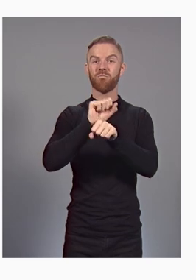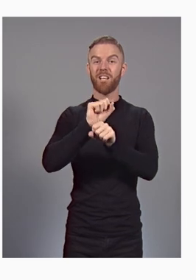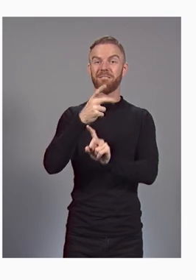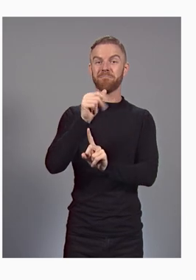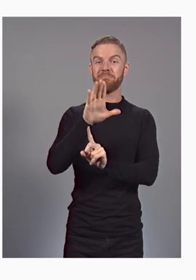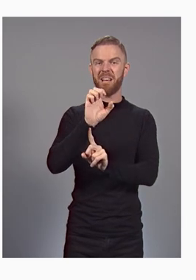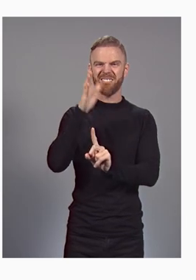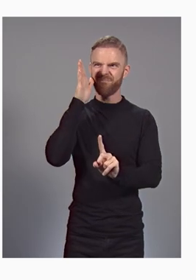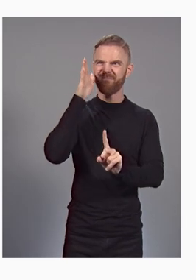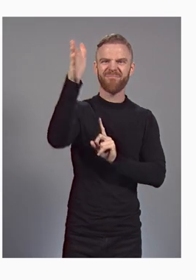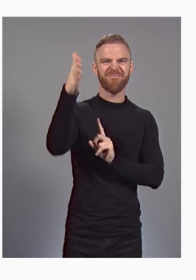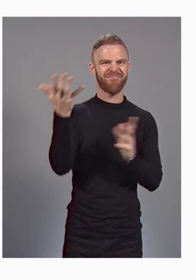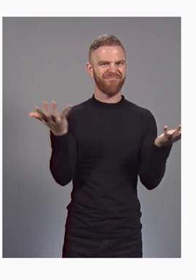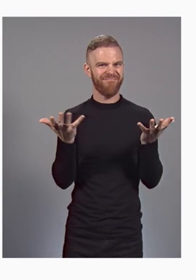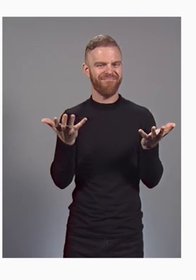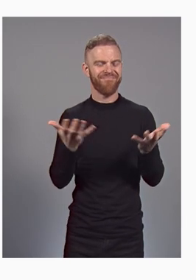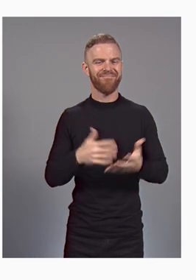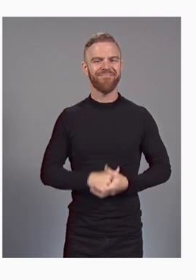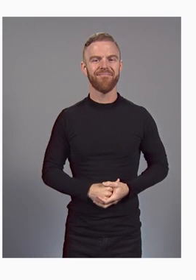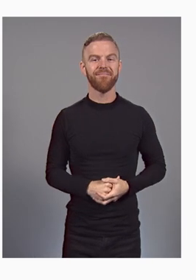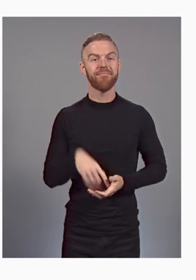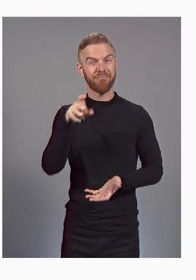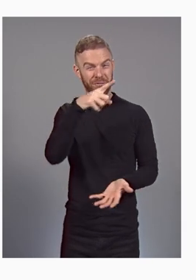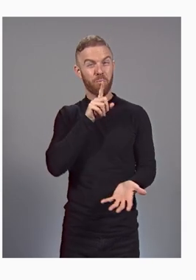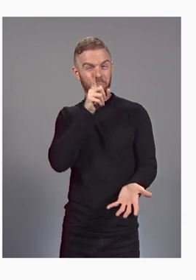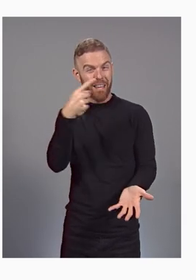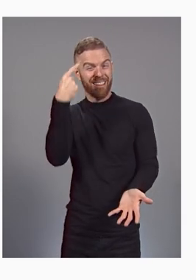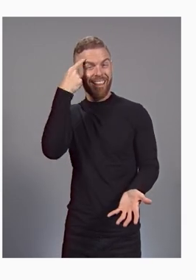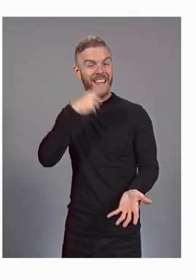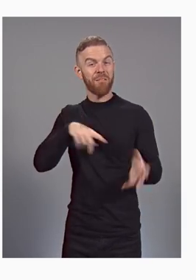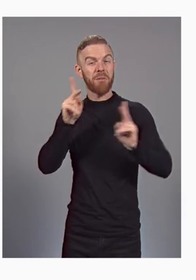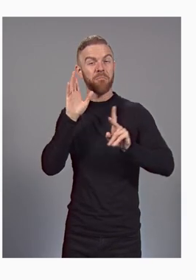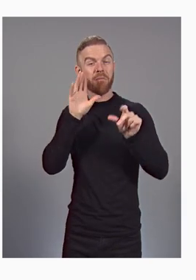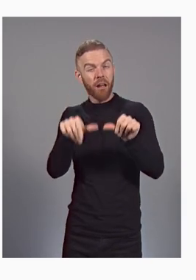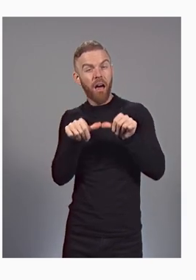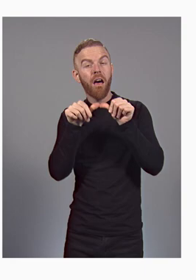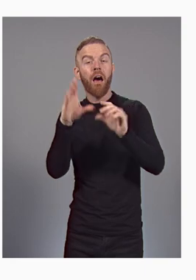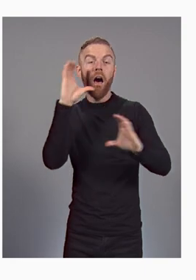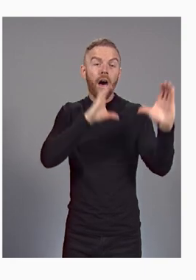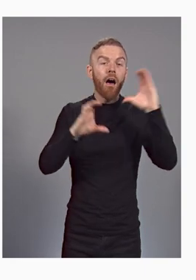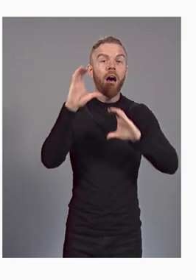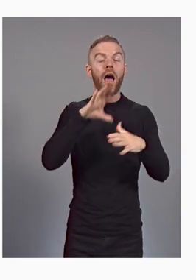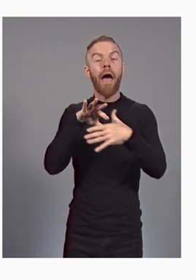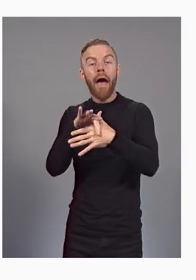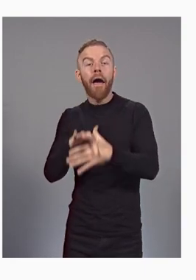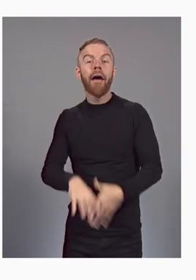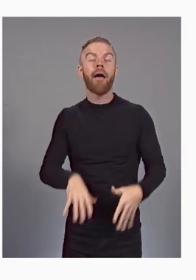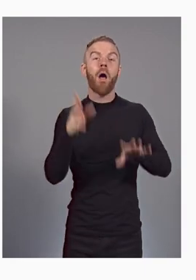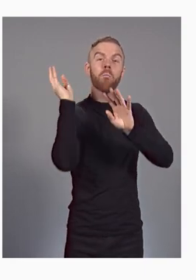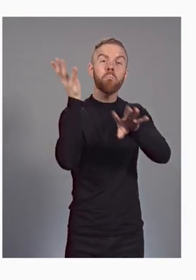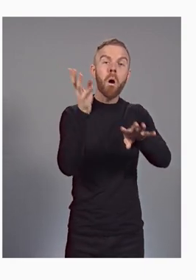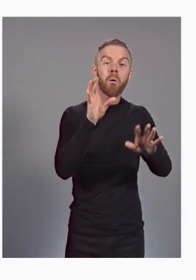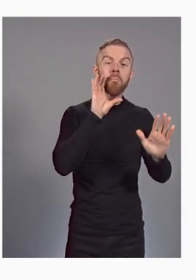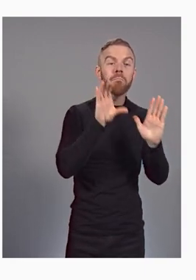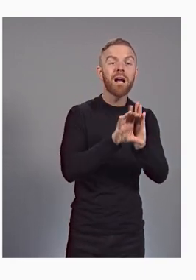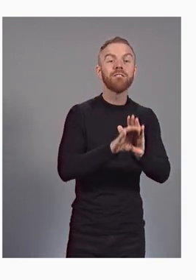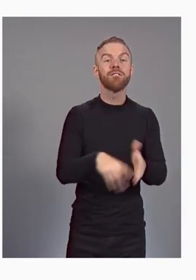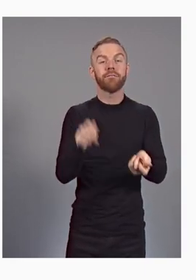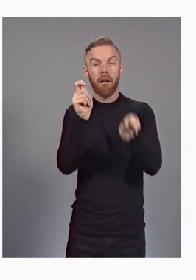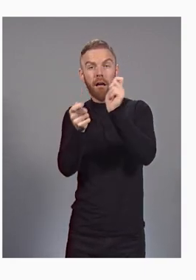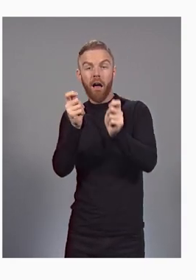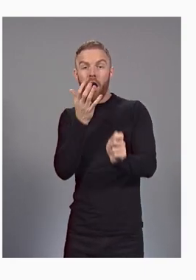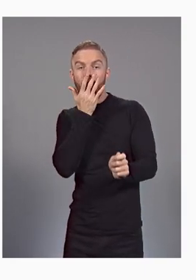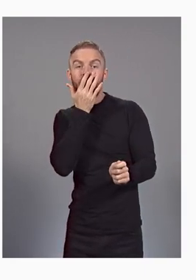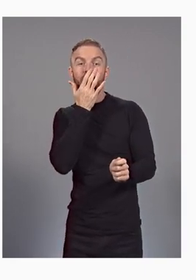of the future. Do we really think that people are going to be searching for content, importing images,